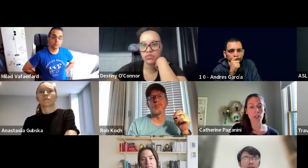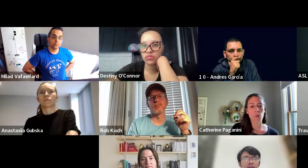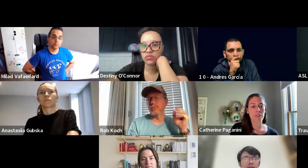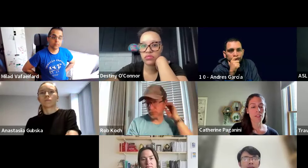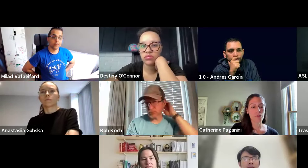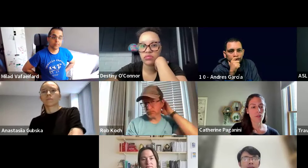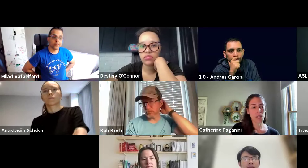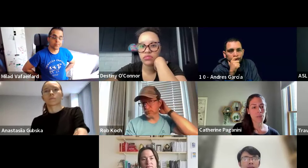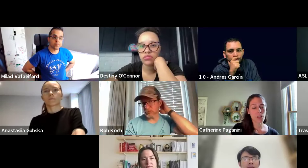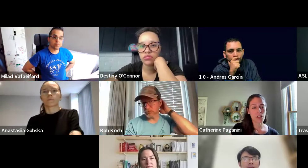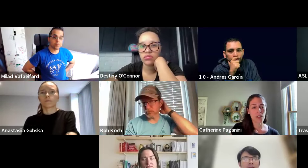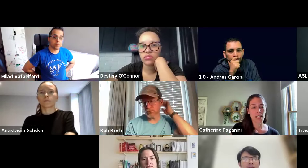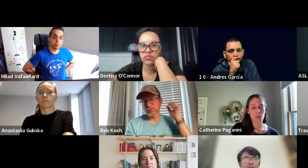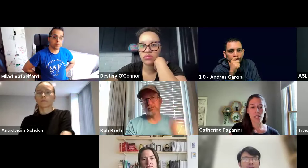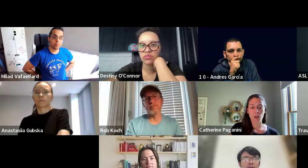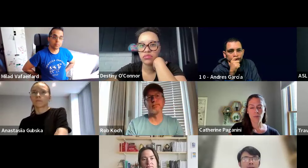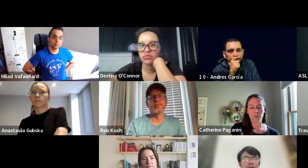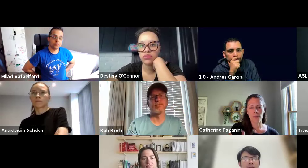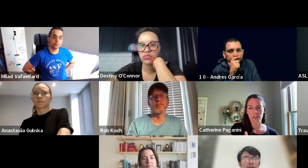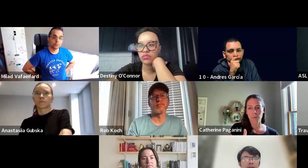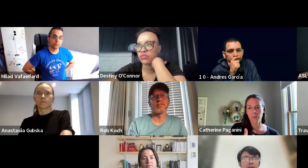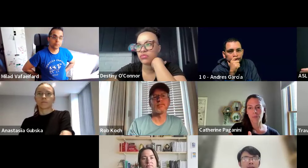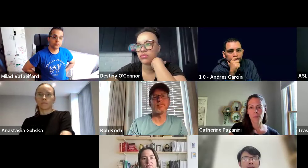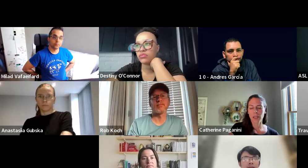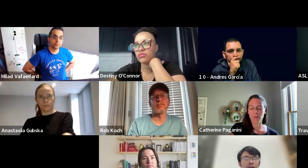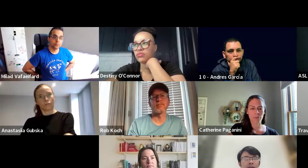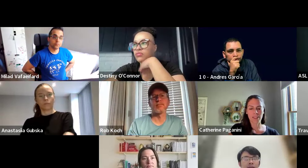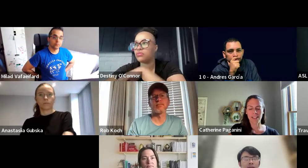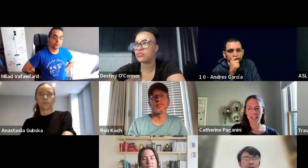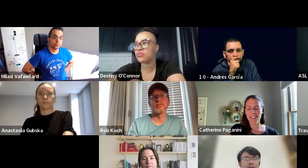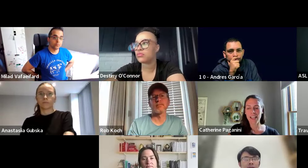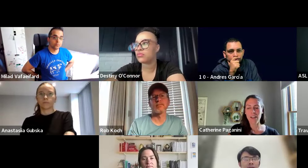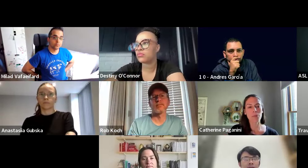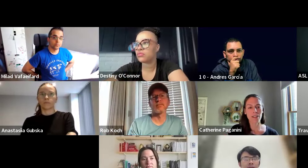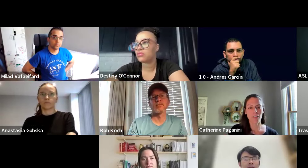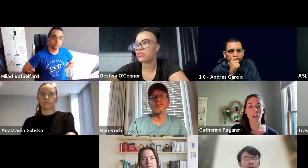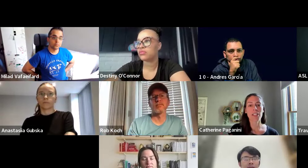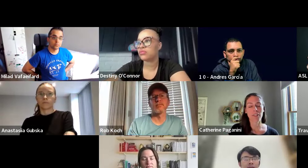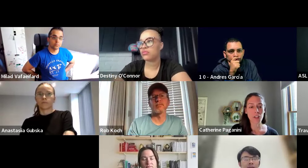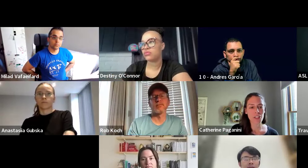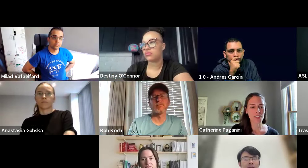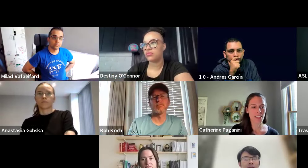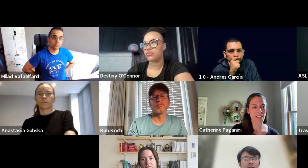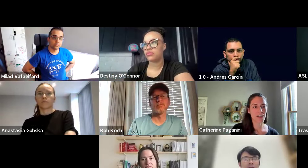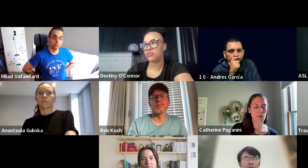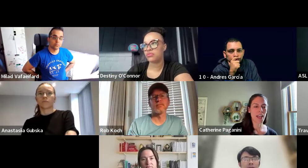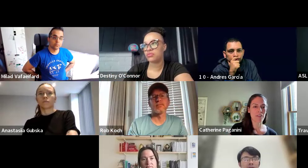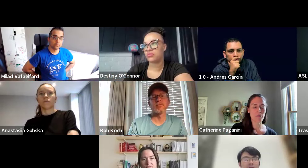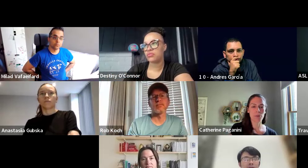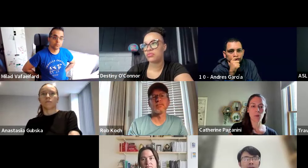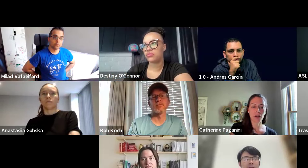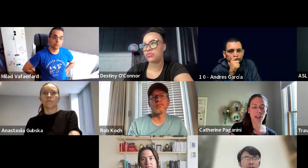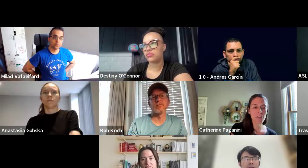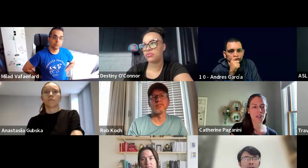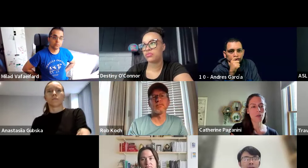the group. We have different people, as we know, like, deaf people are very diverse. We